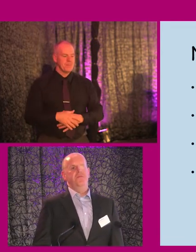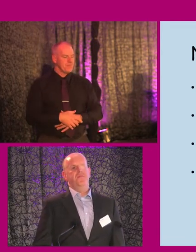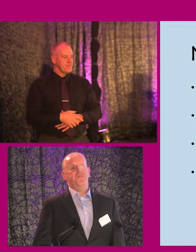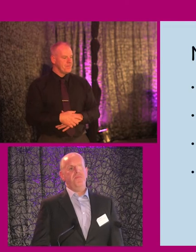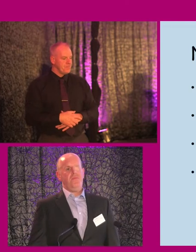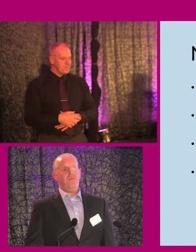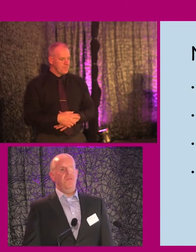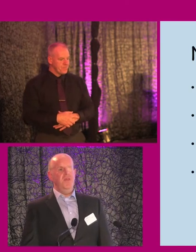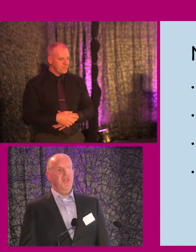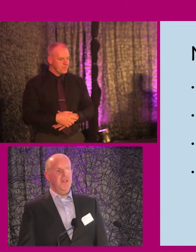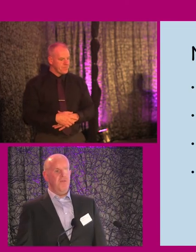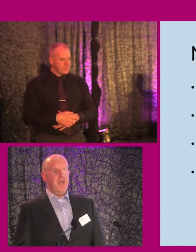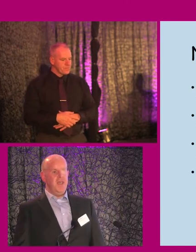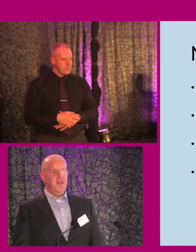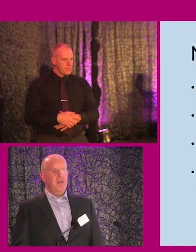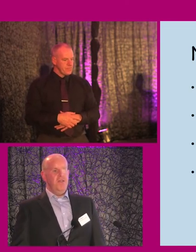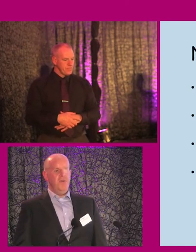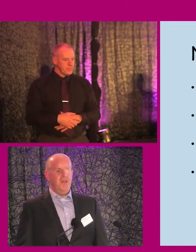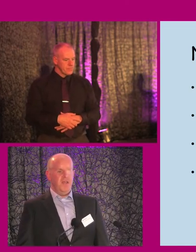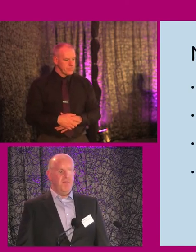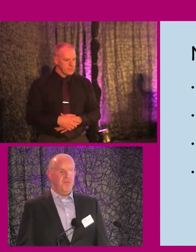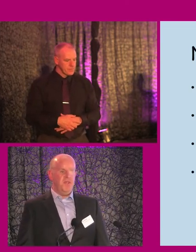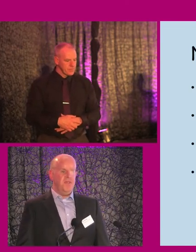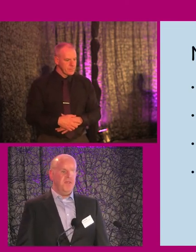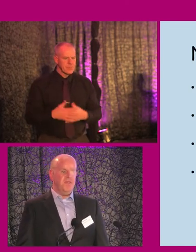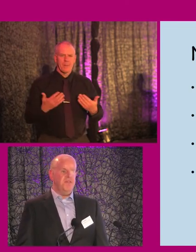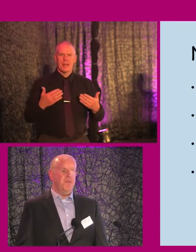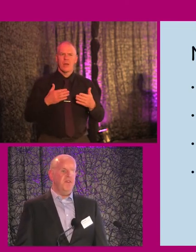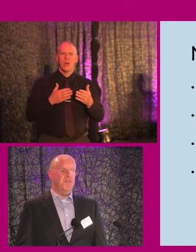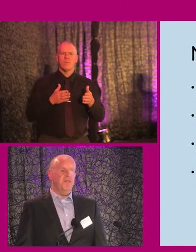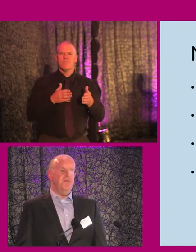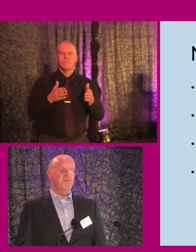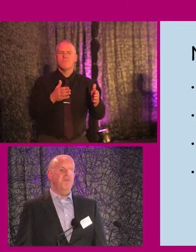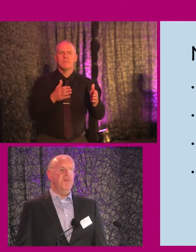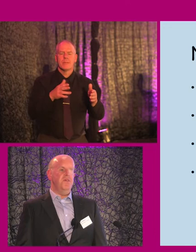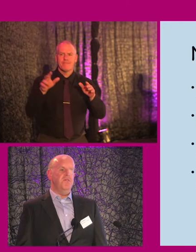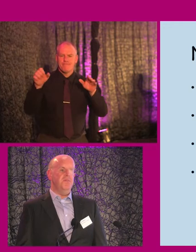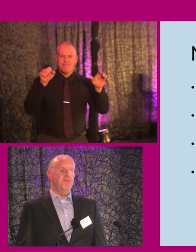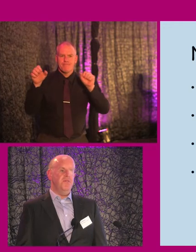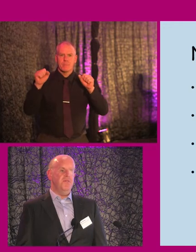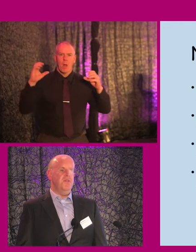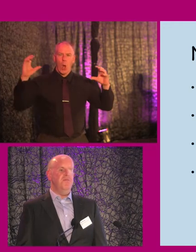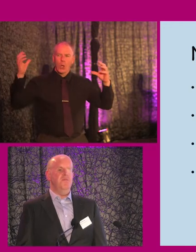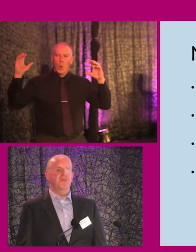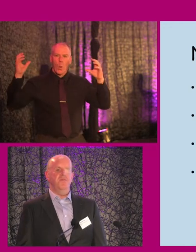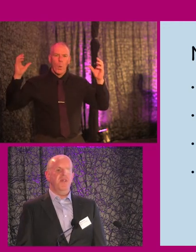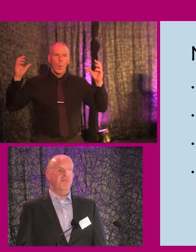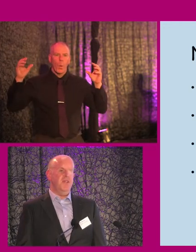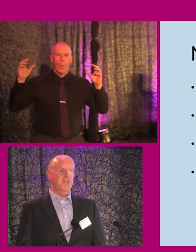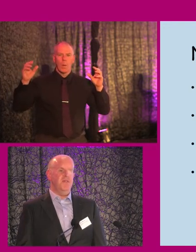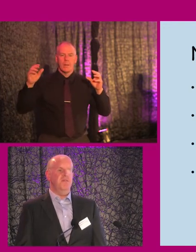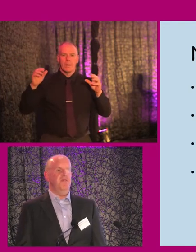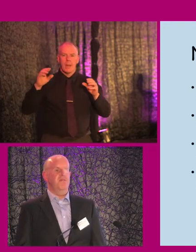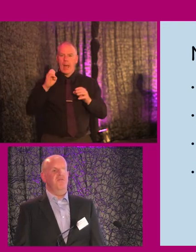So really, the way the way I get about the place is, as I said, process series of inputs, audio inputs, kind of use my